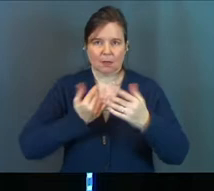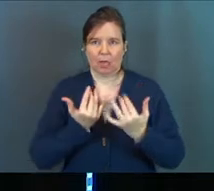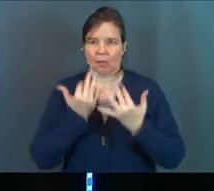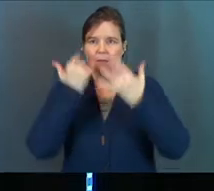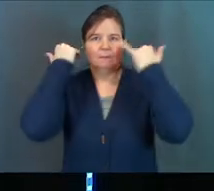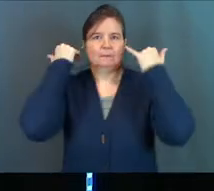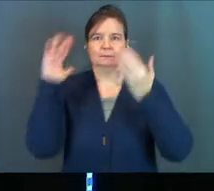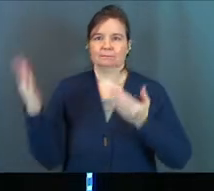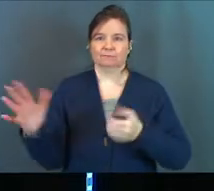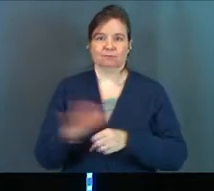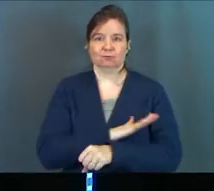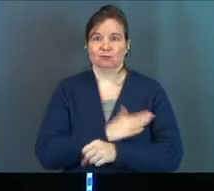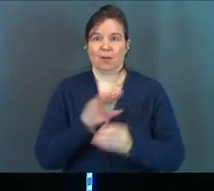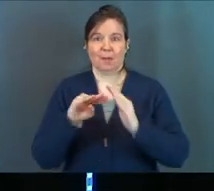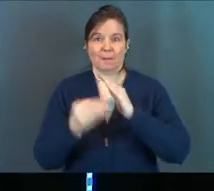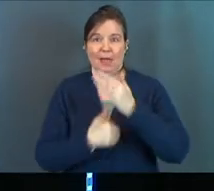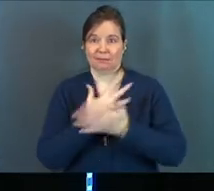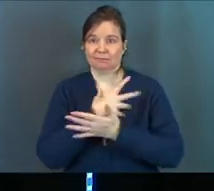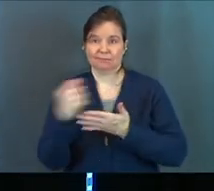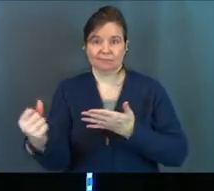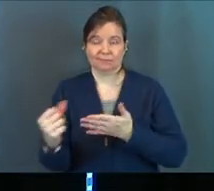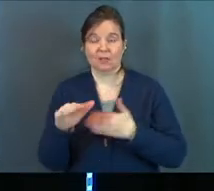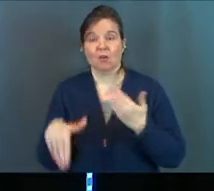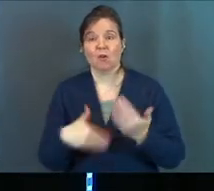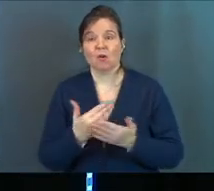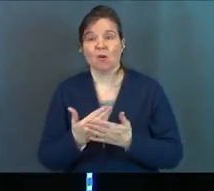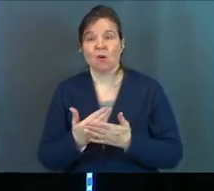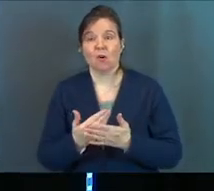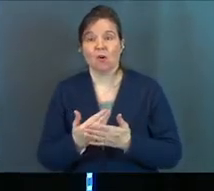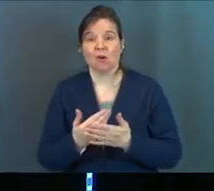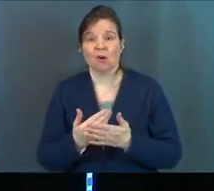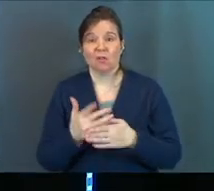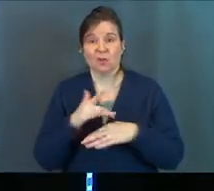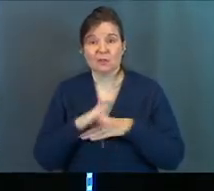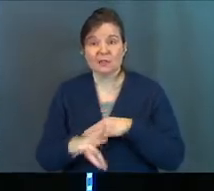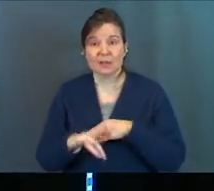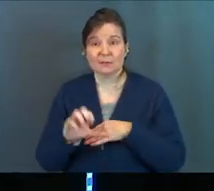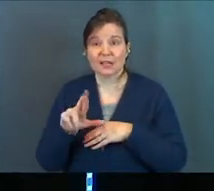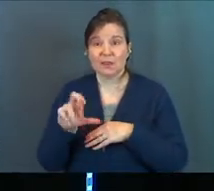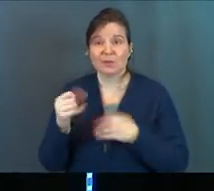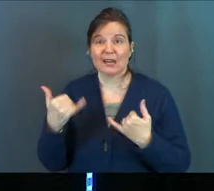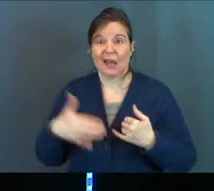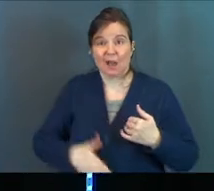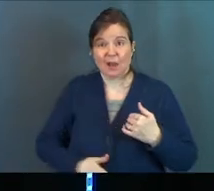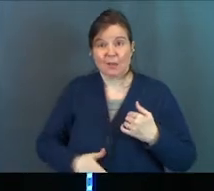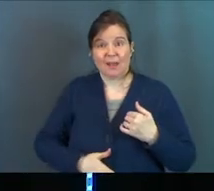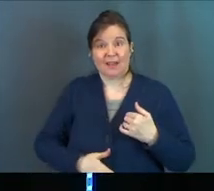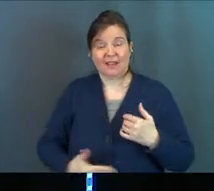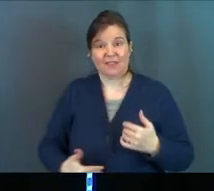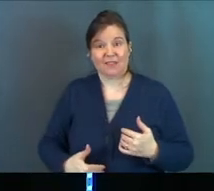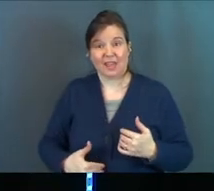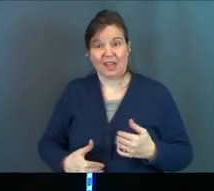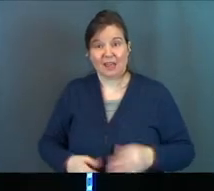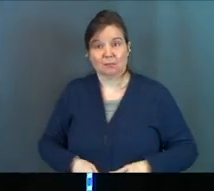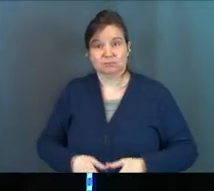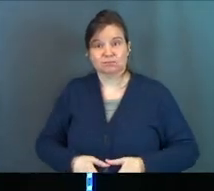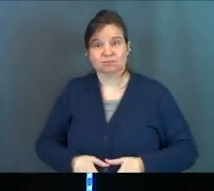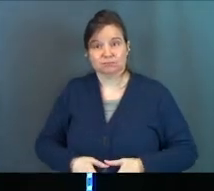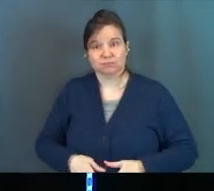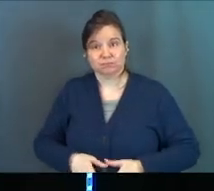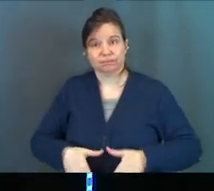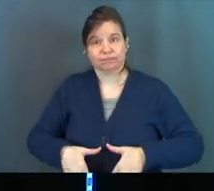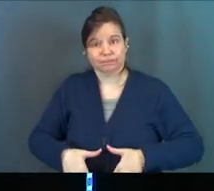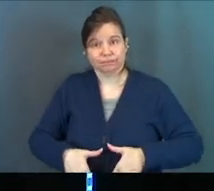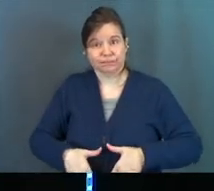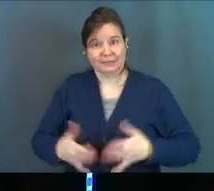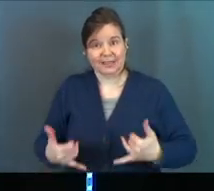Doritos potato chips. And all of those empty calories are now in my belly and they have a grand baby. Amen.